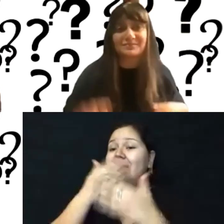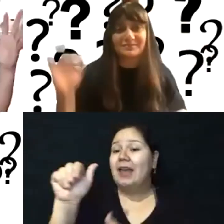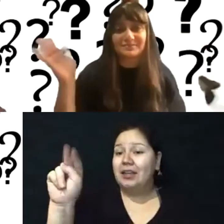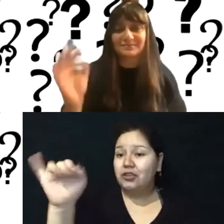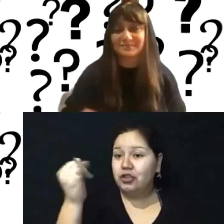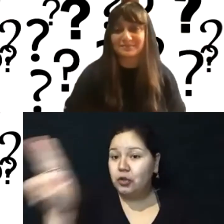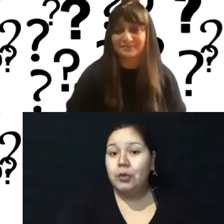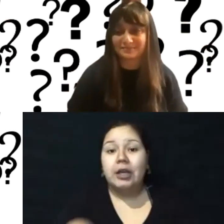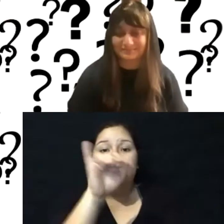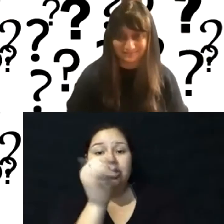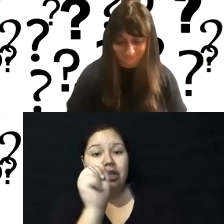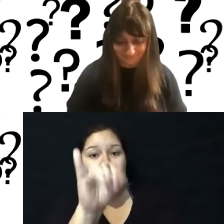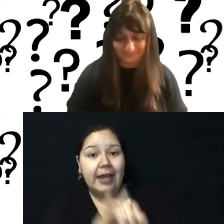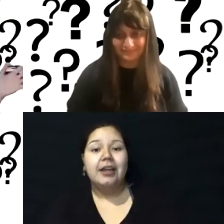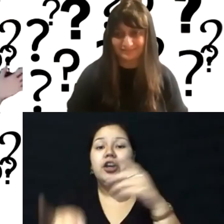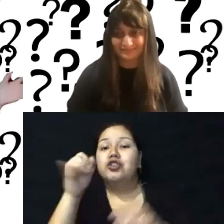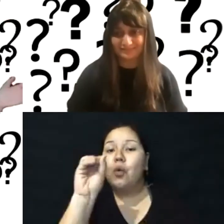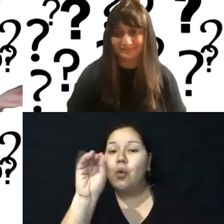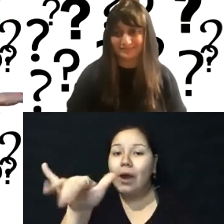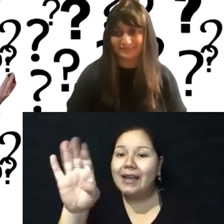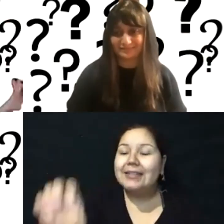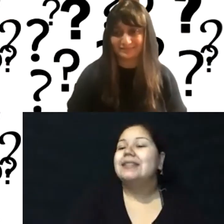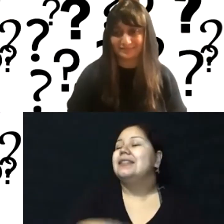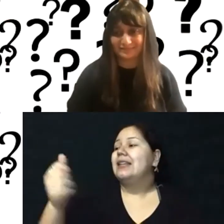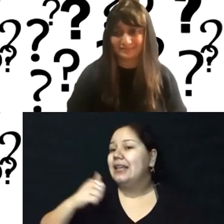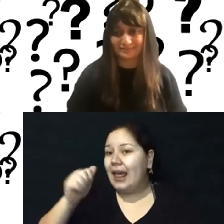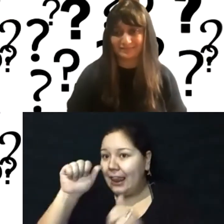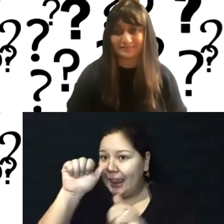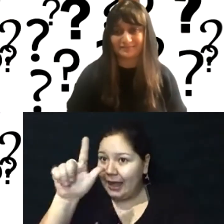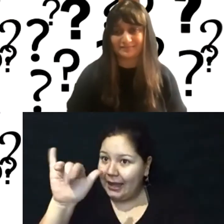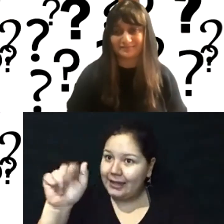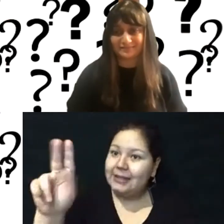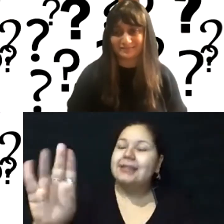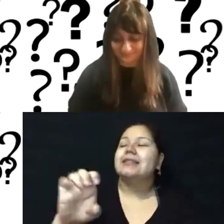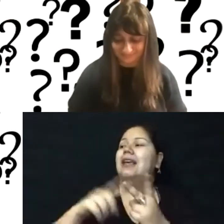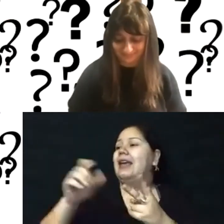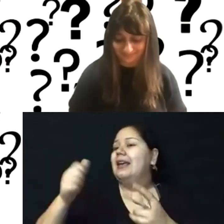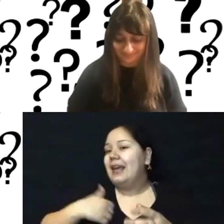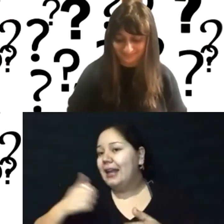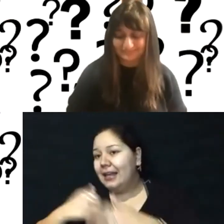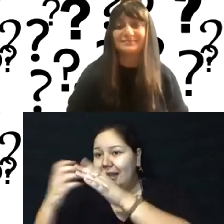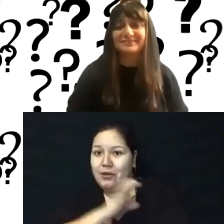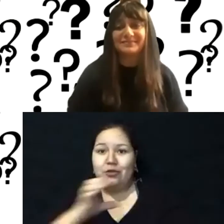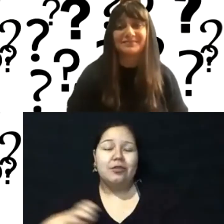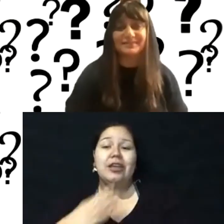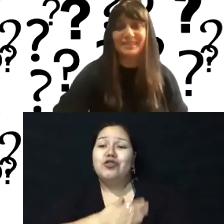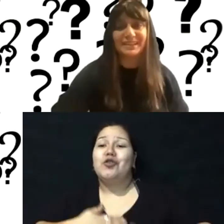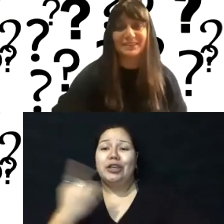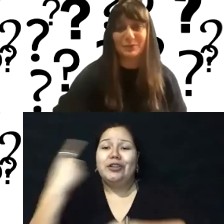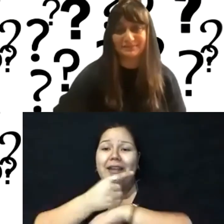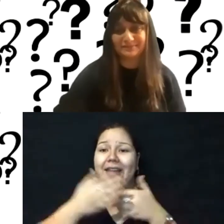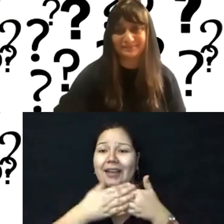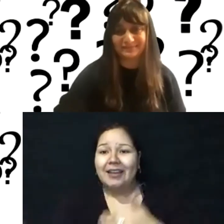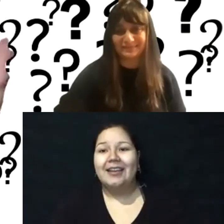Thank you to Joyce. Thank you to the Alliance. Thank you to the Canada Council. May you have a fantastic rest of your day. Thank you to our ASL